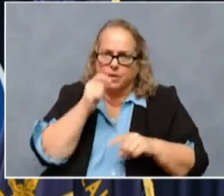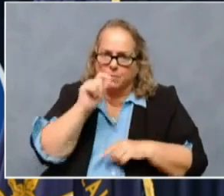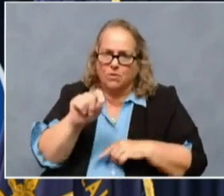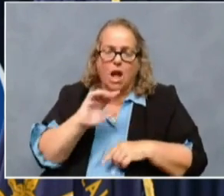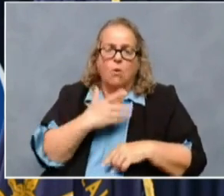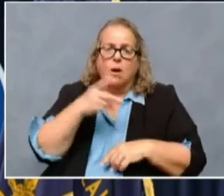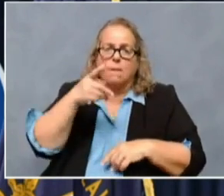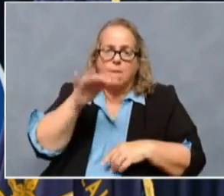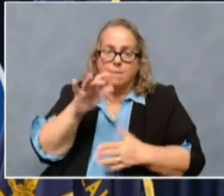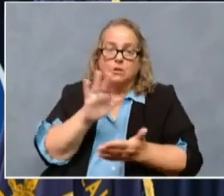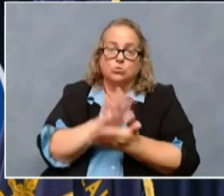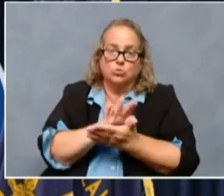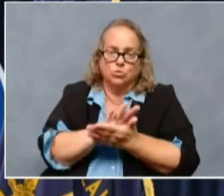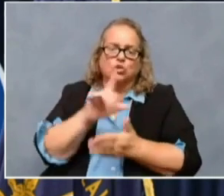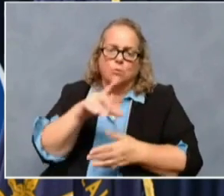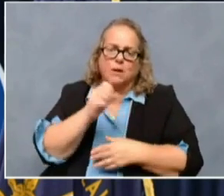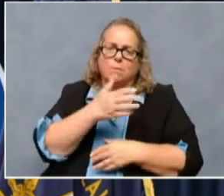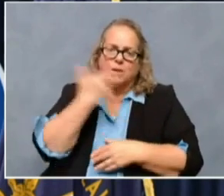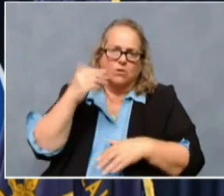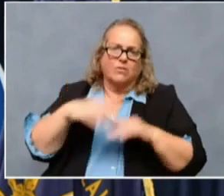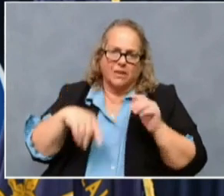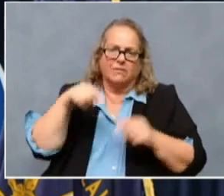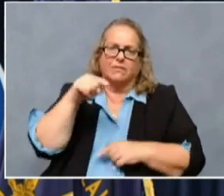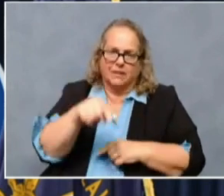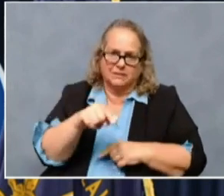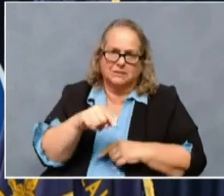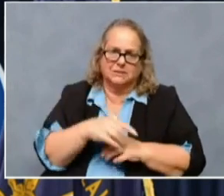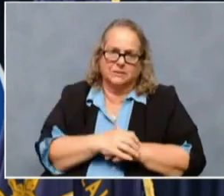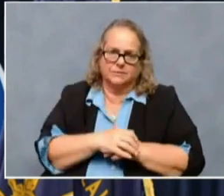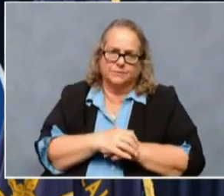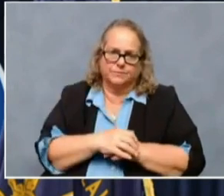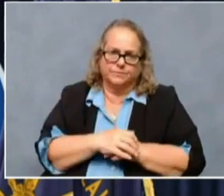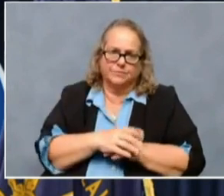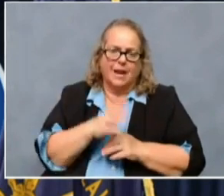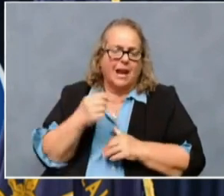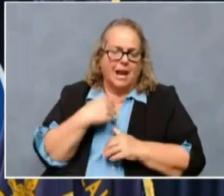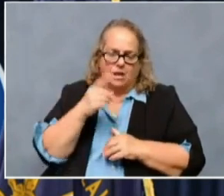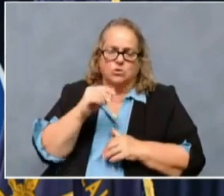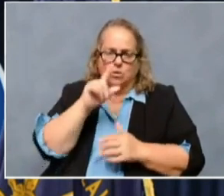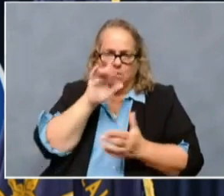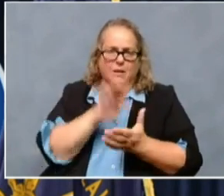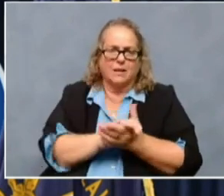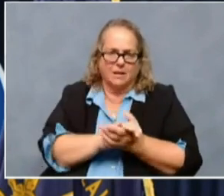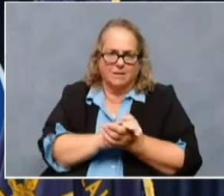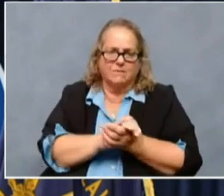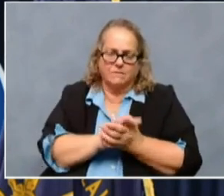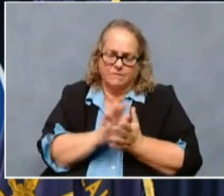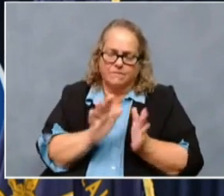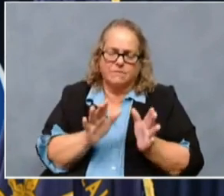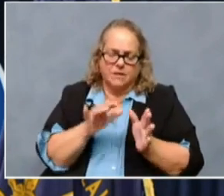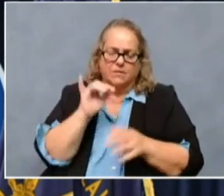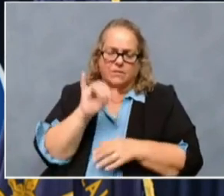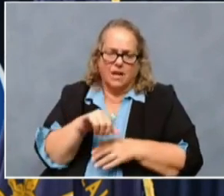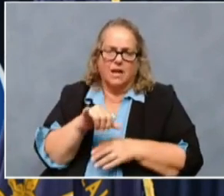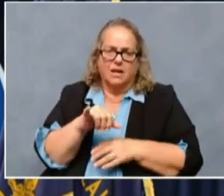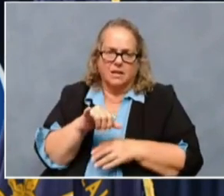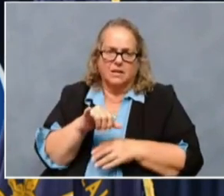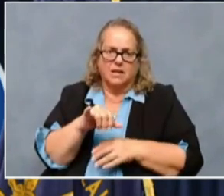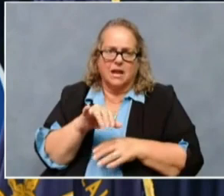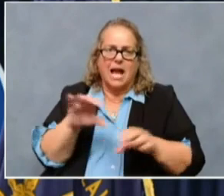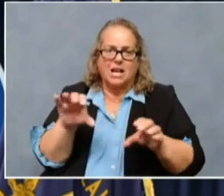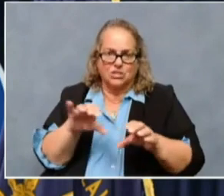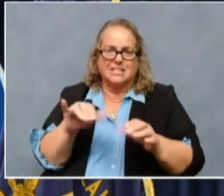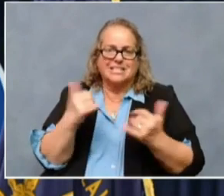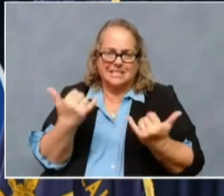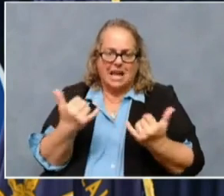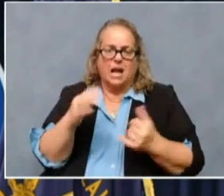than than this. And, um, I do believe, though, um, that that action is being taken.